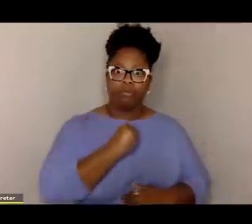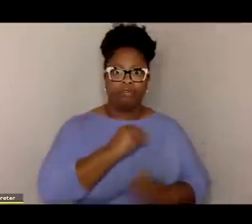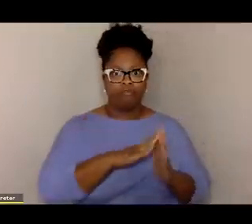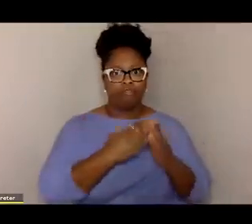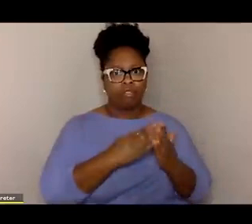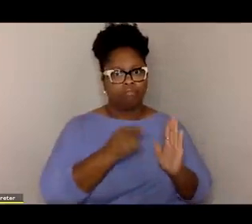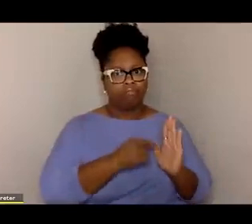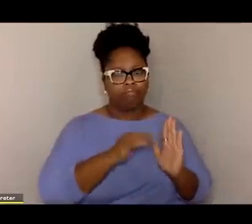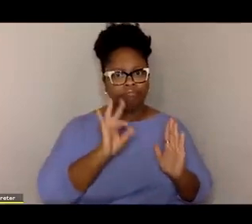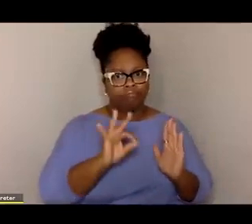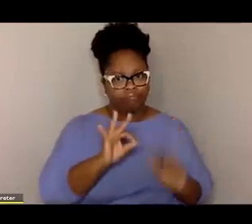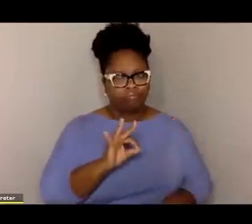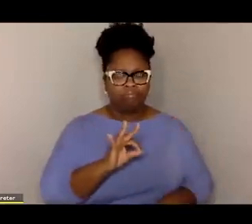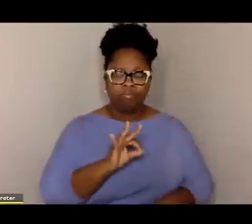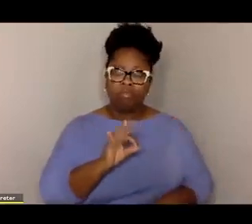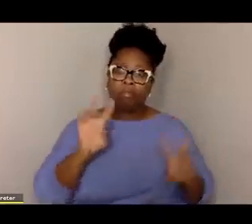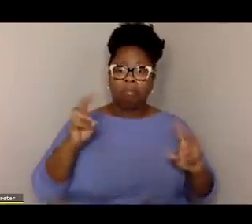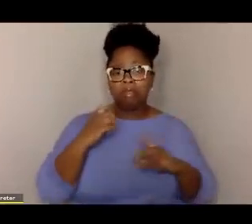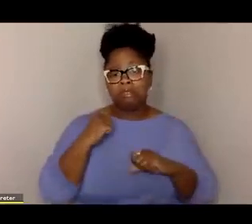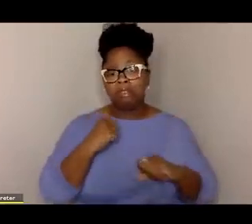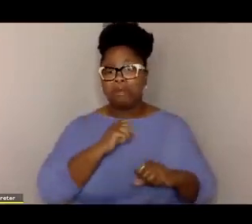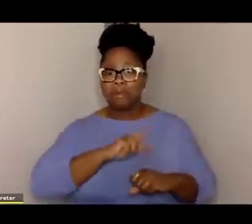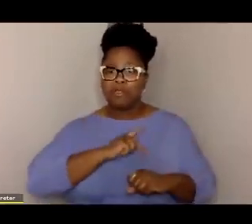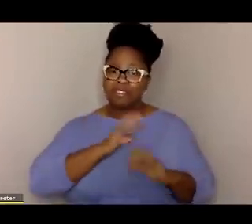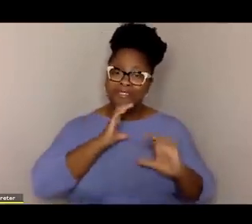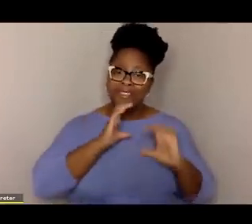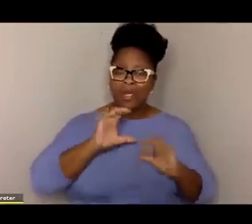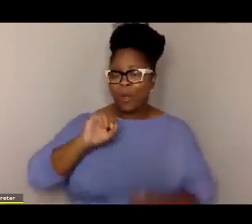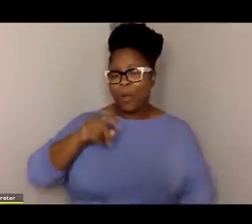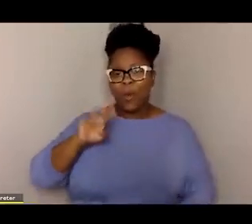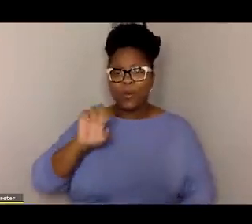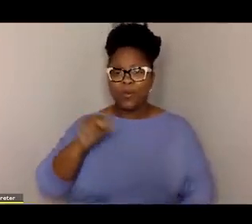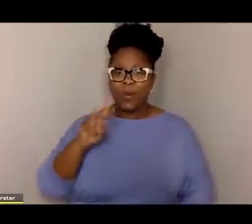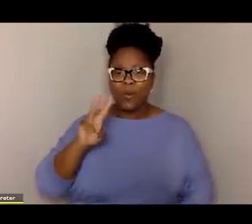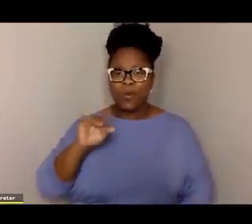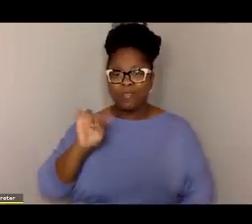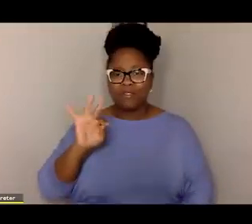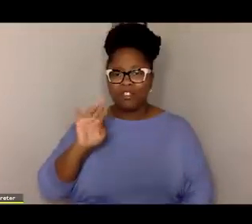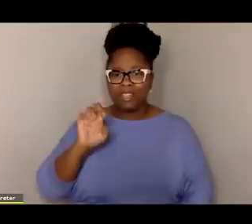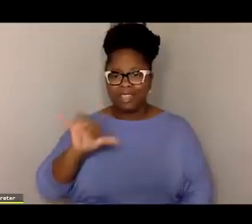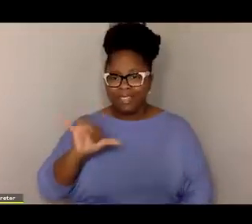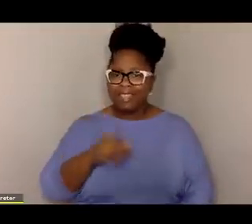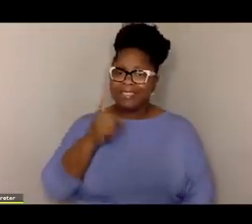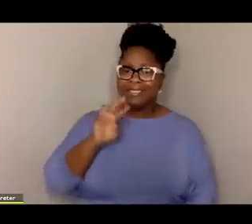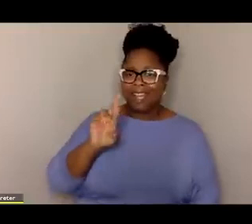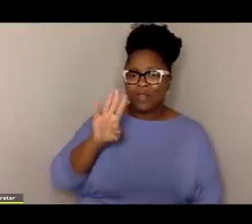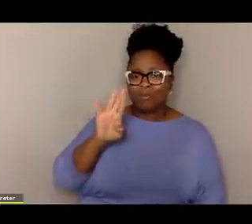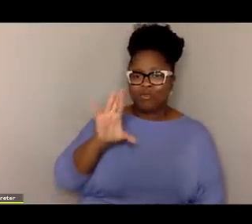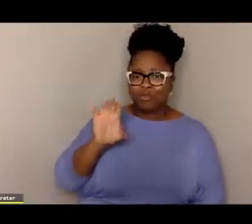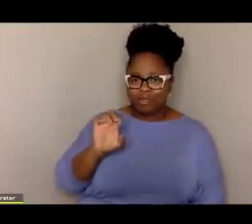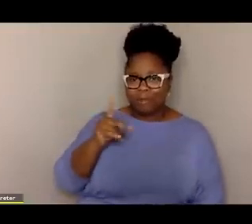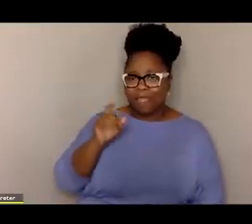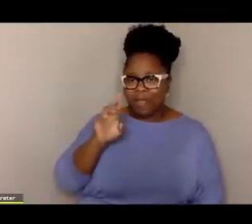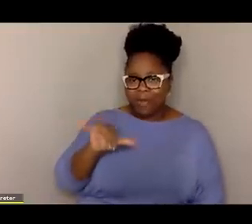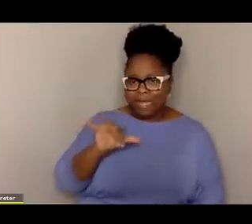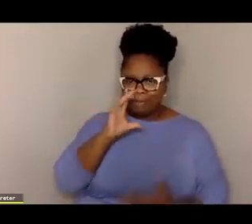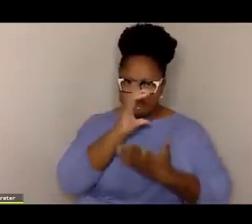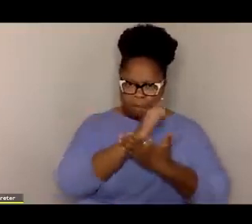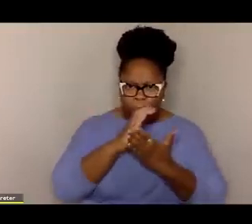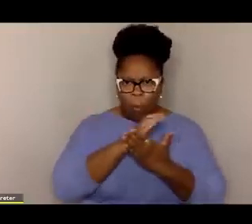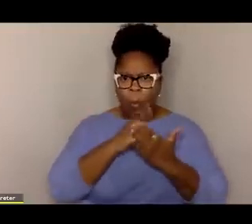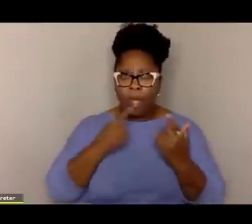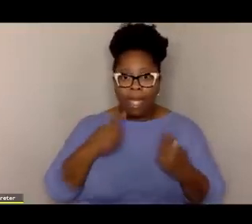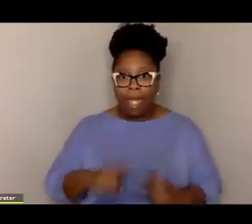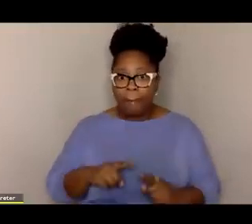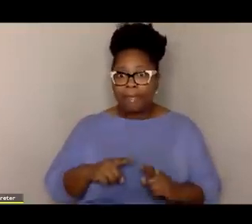it's a beautiful thing to see. Through deeply personal conversations, Oprah Winfrey and Dr. Bruce Perry explore how